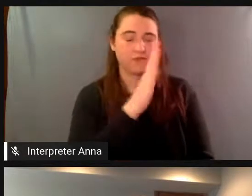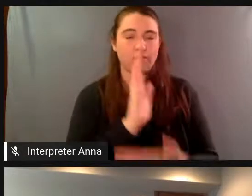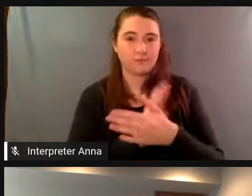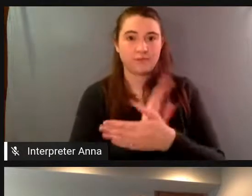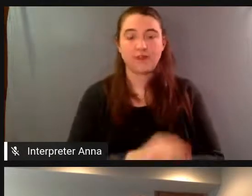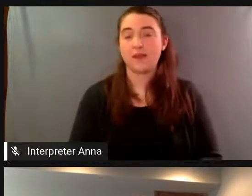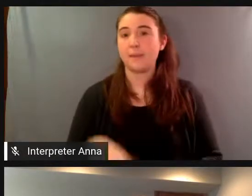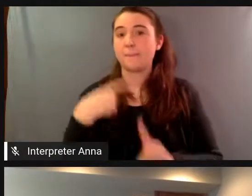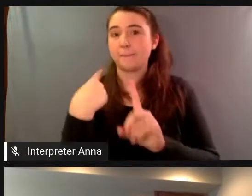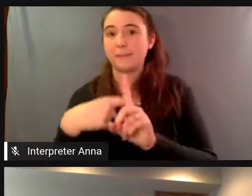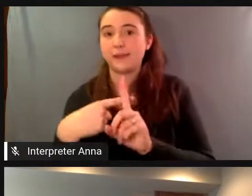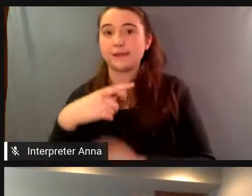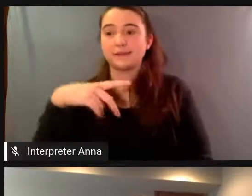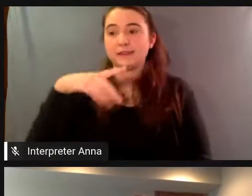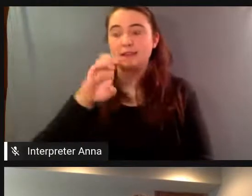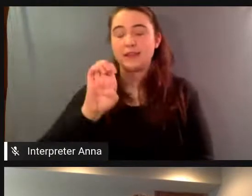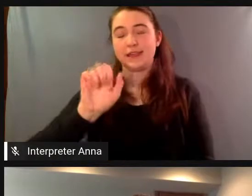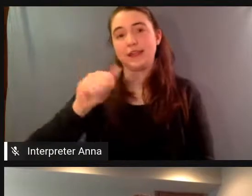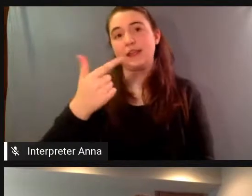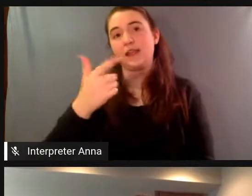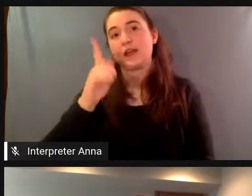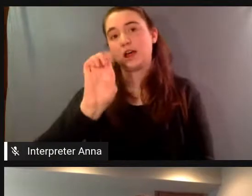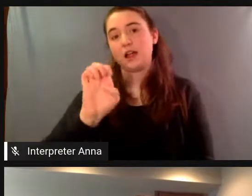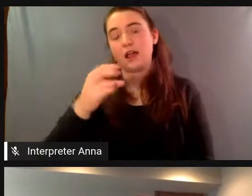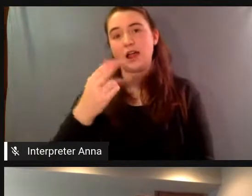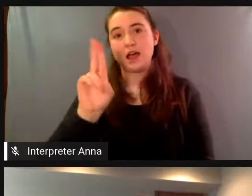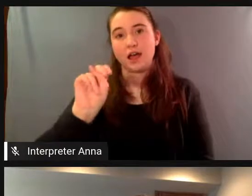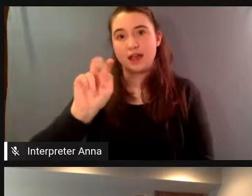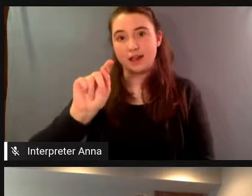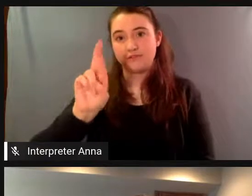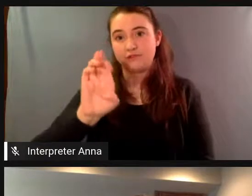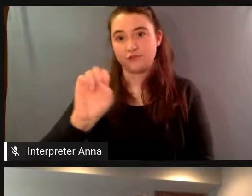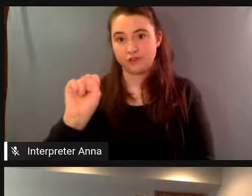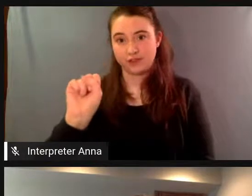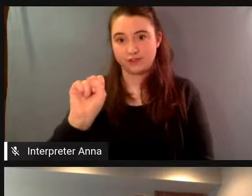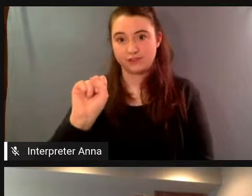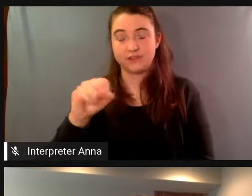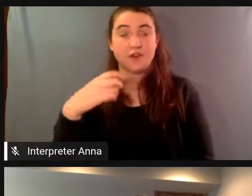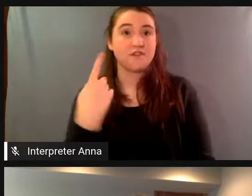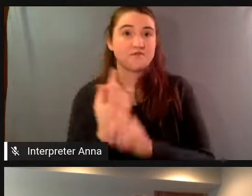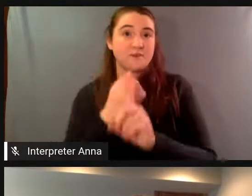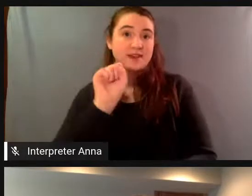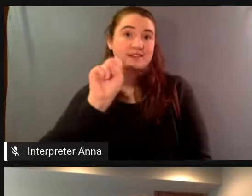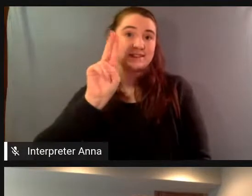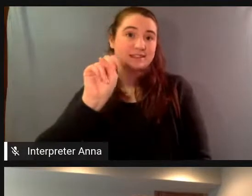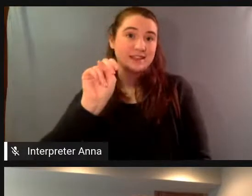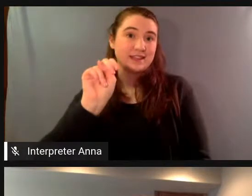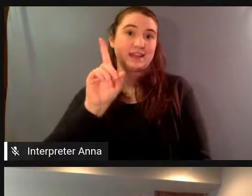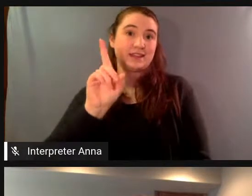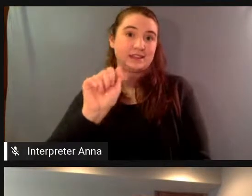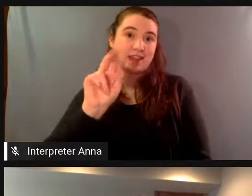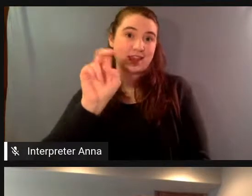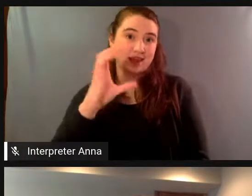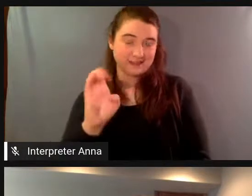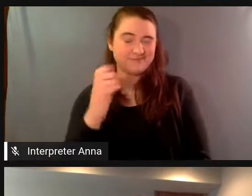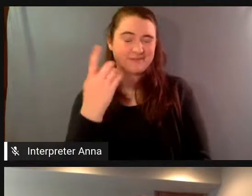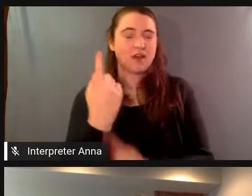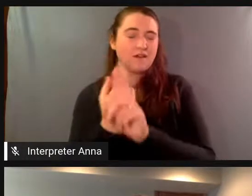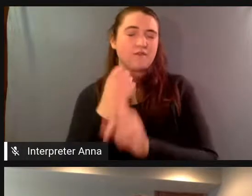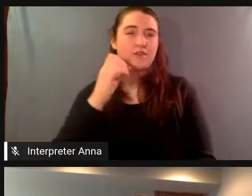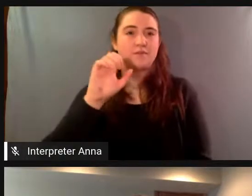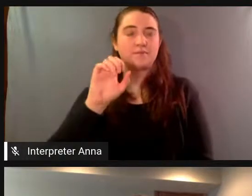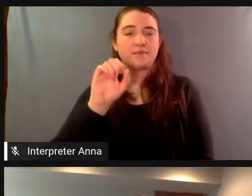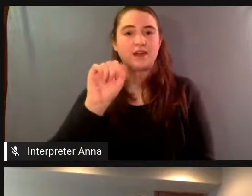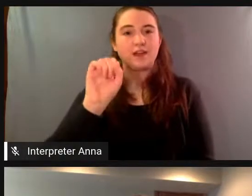huntress uh which premiered at sundance film festival and was released uh by sony pictures classics her other credits include